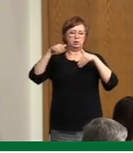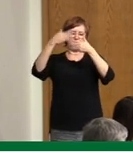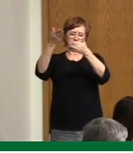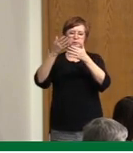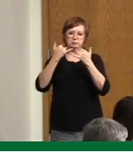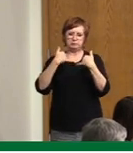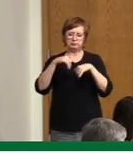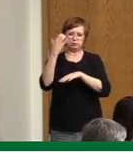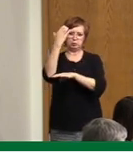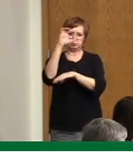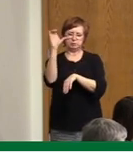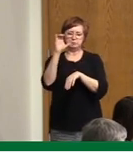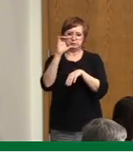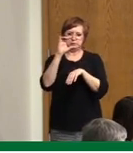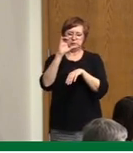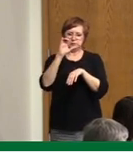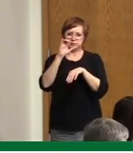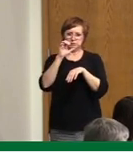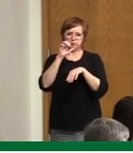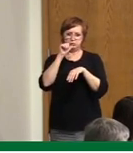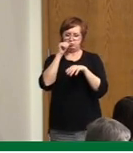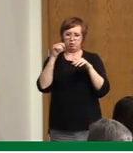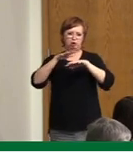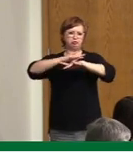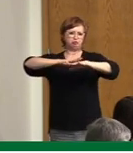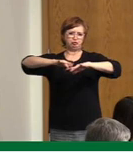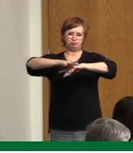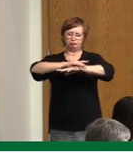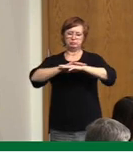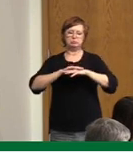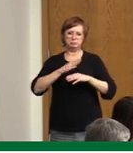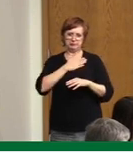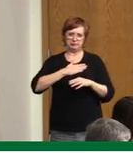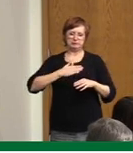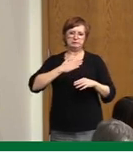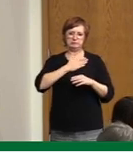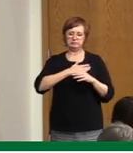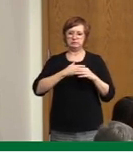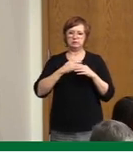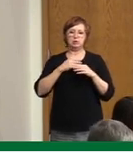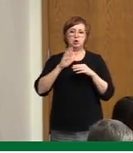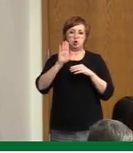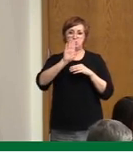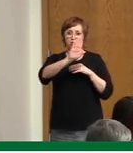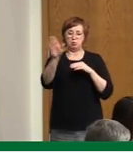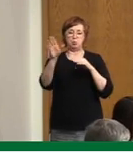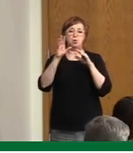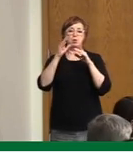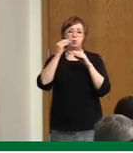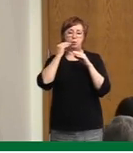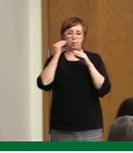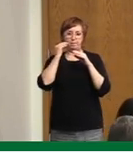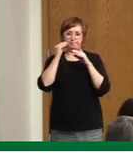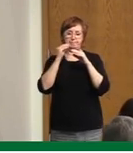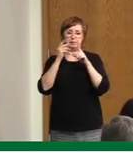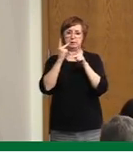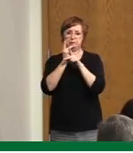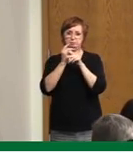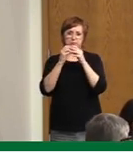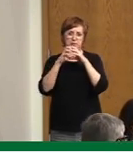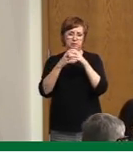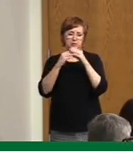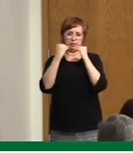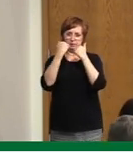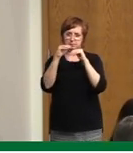and really the ideal is limited to your immediate household. Certainly interprovincial travel unless essential is not